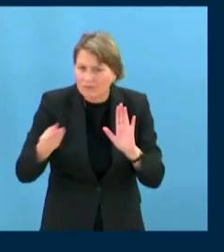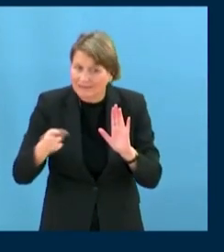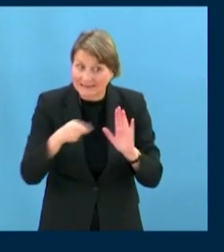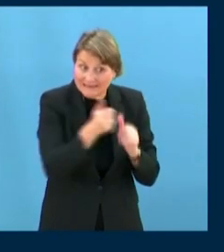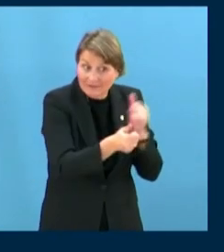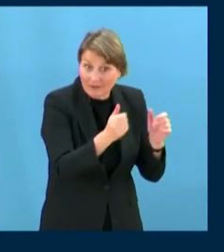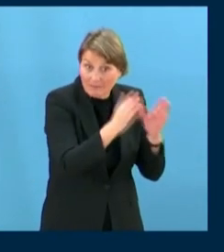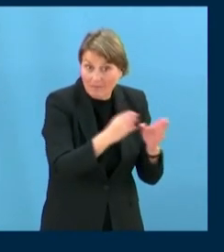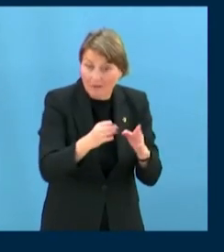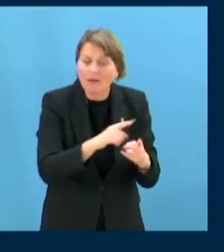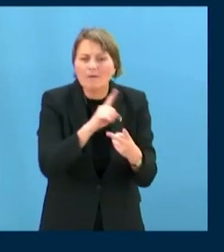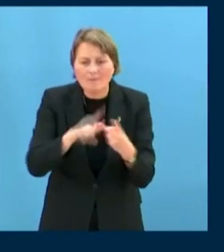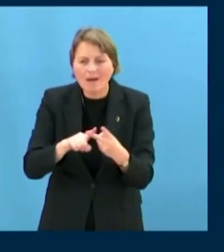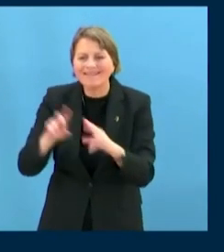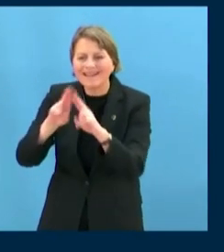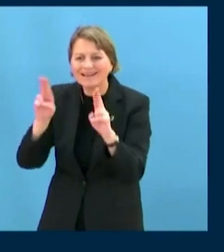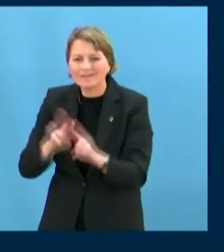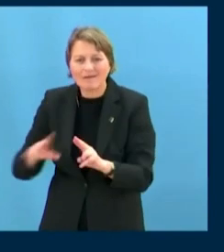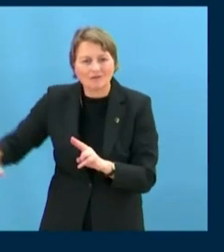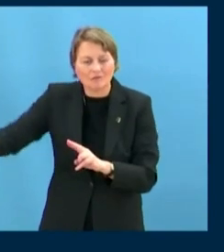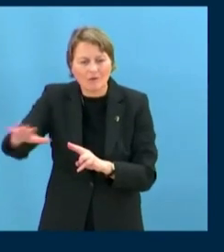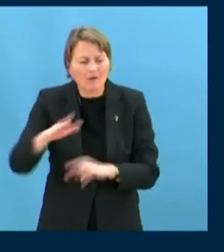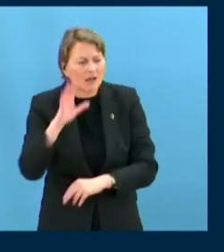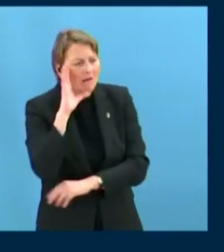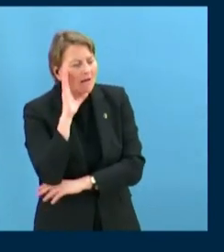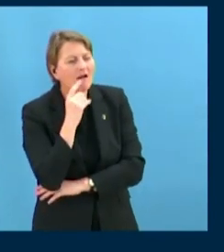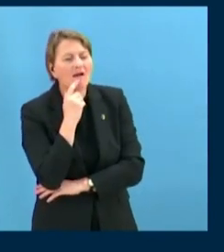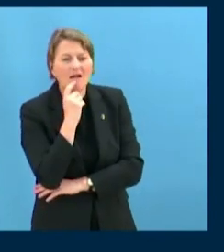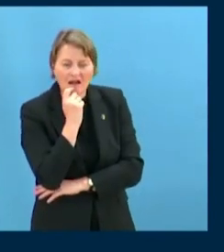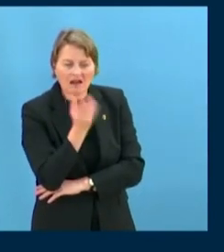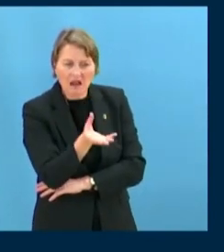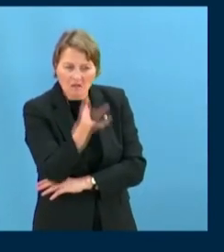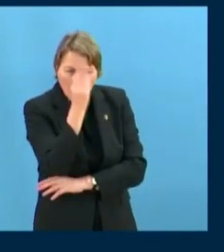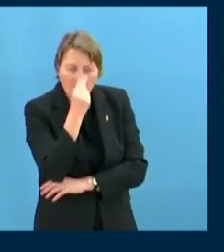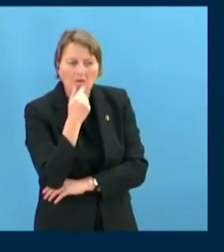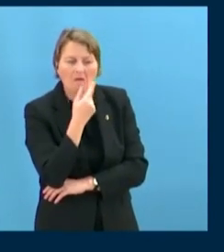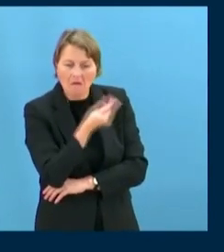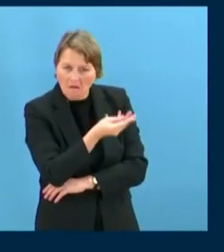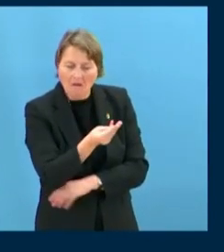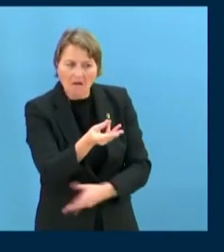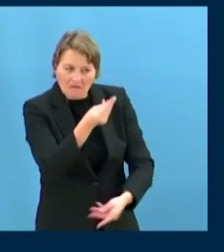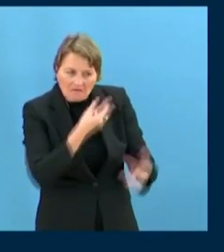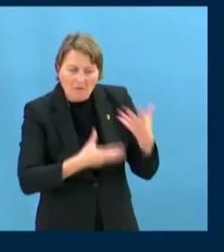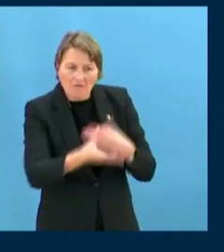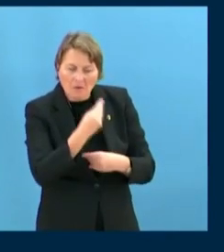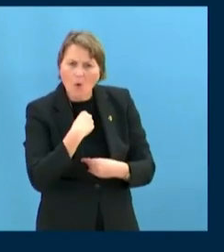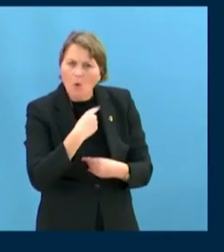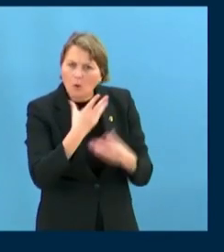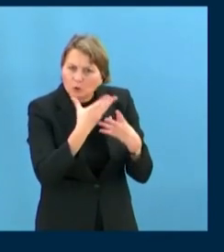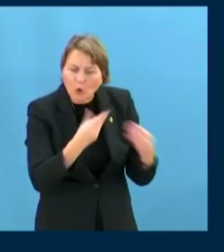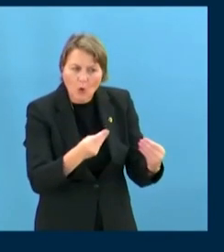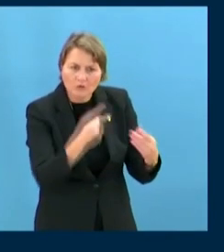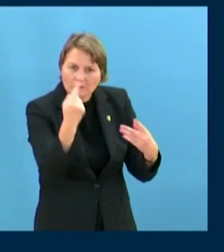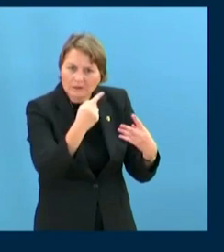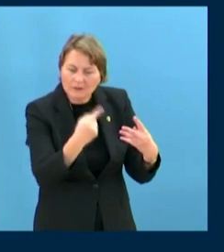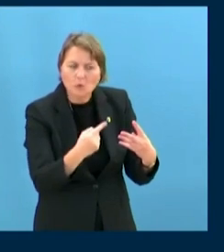community gain much by listening to their voices, their experiences, and their innovative solutions to our most